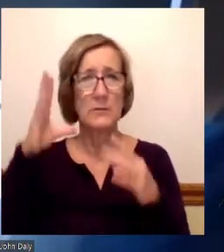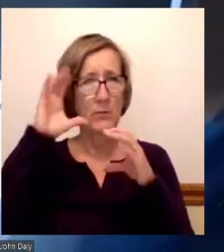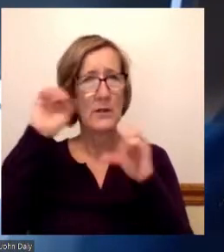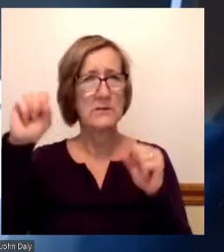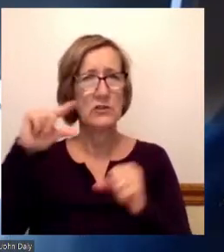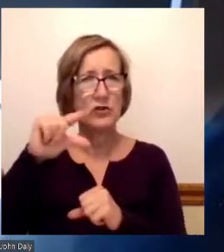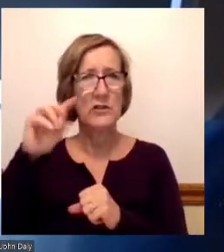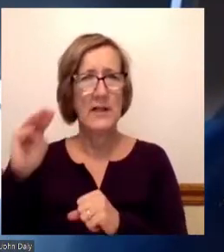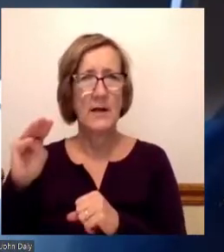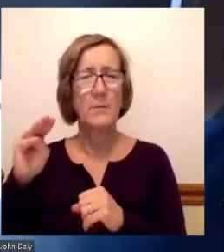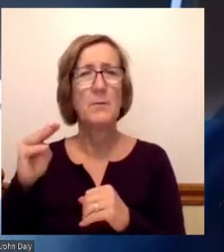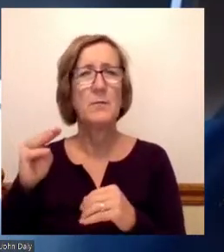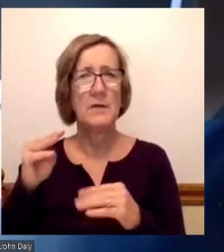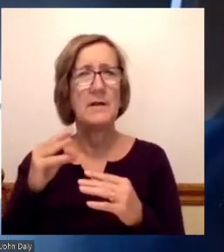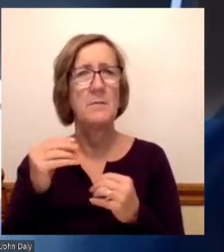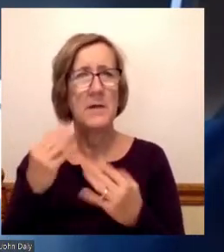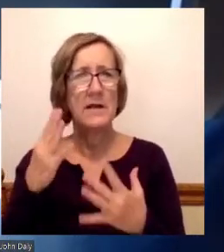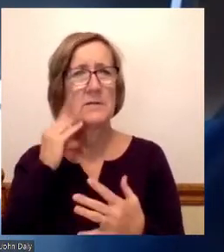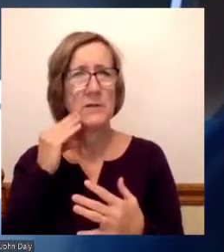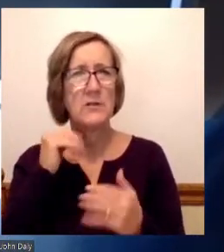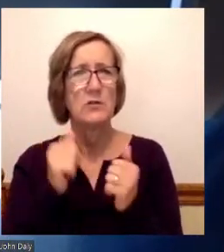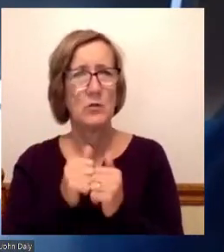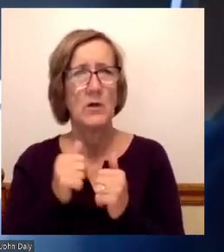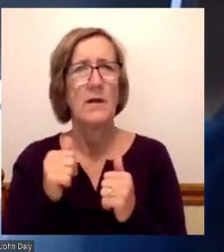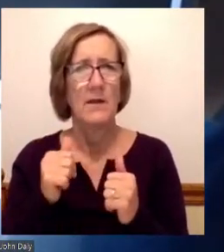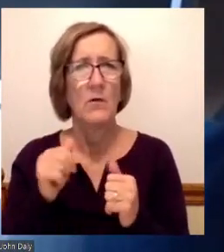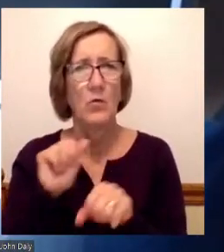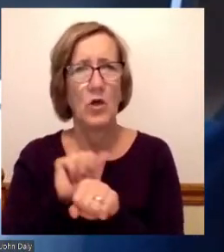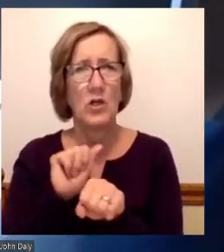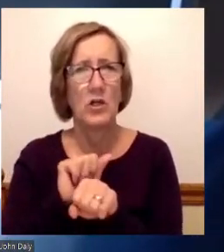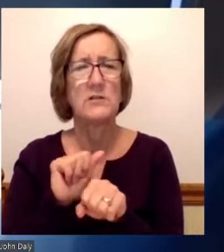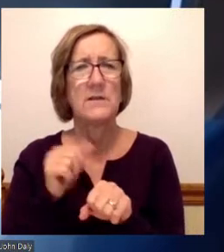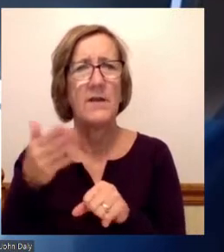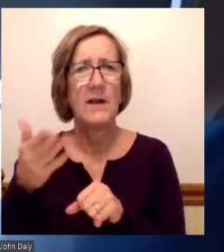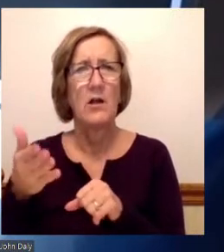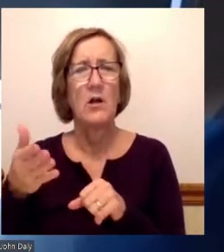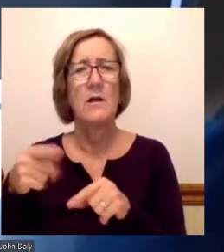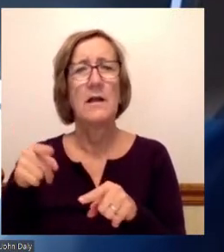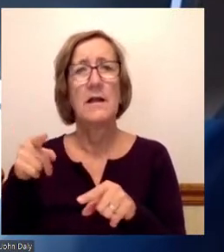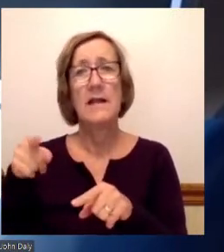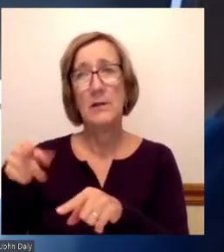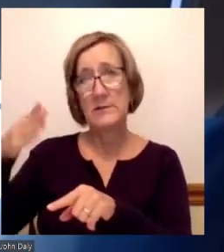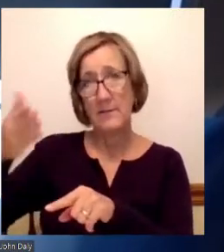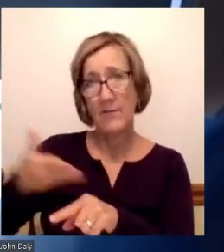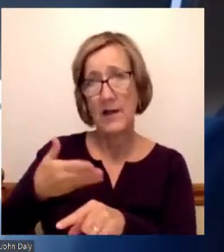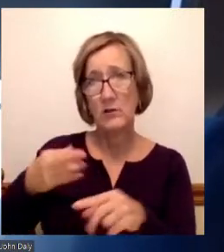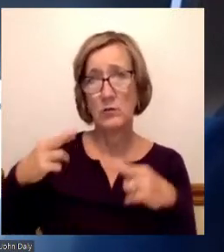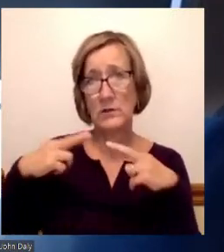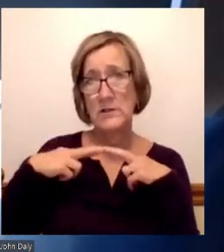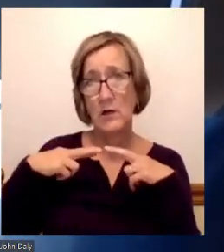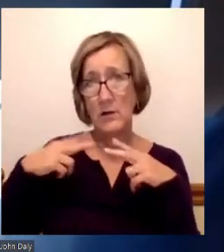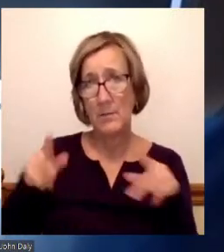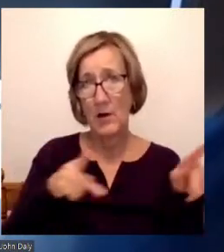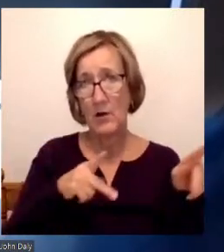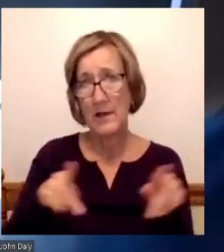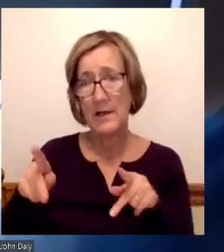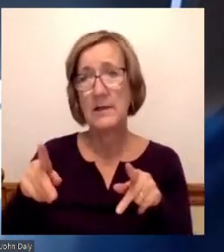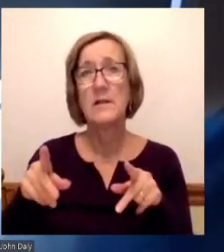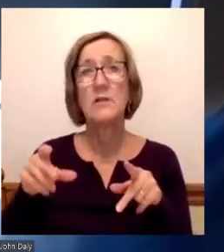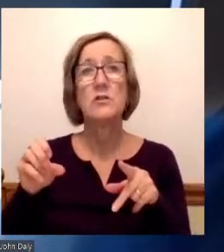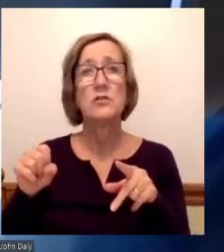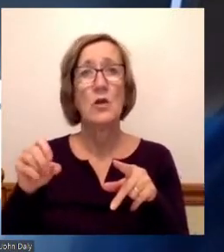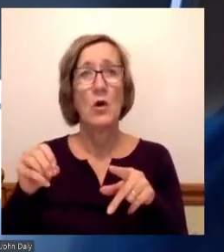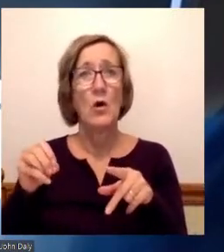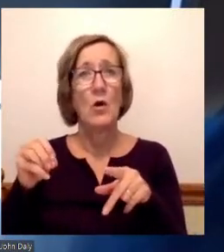a retiring worker, where he was invited to the retiree's party. And upon giving him a presentation,